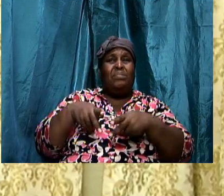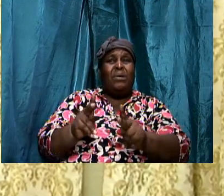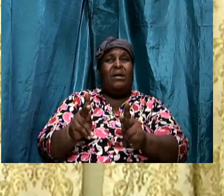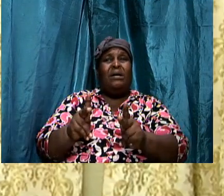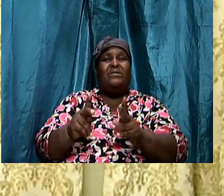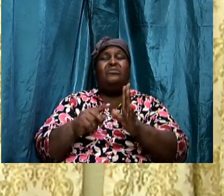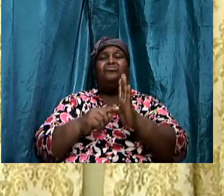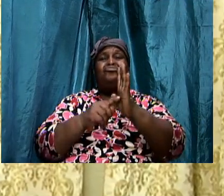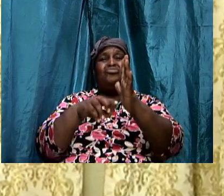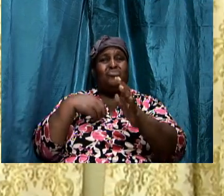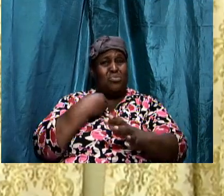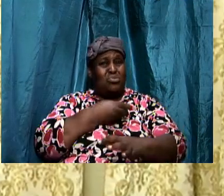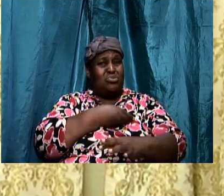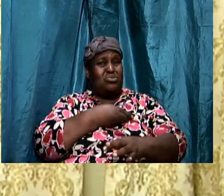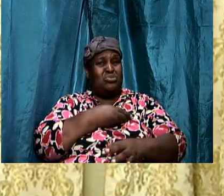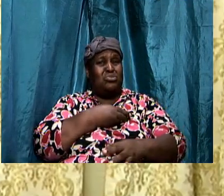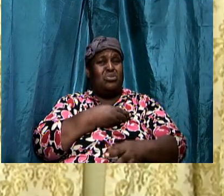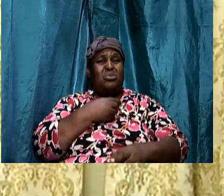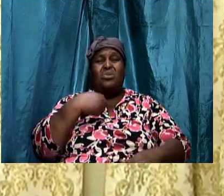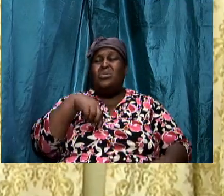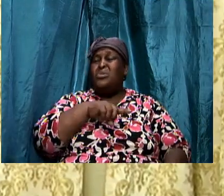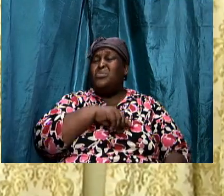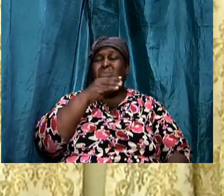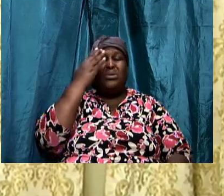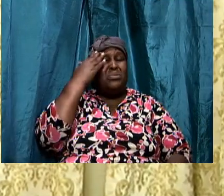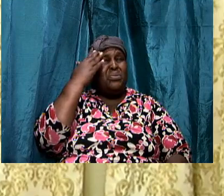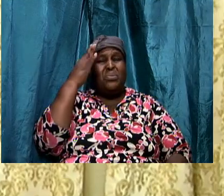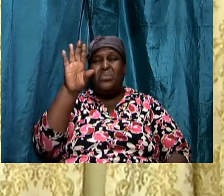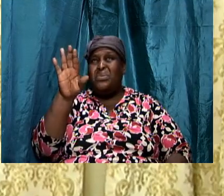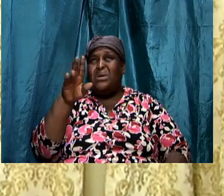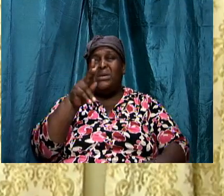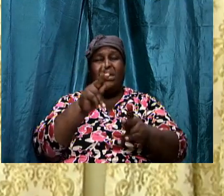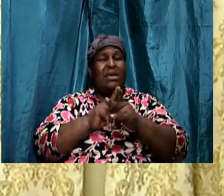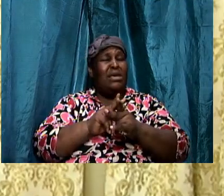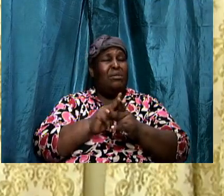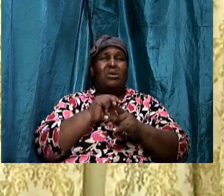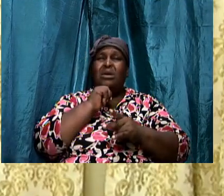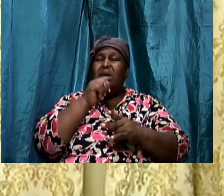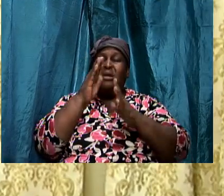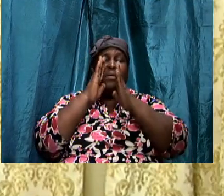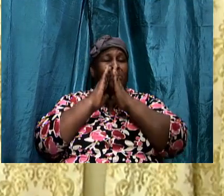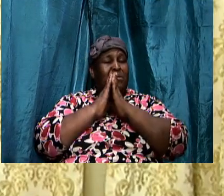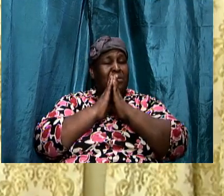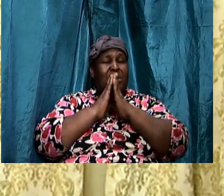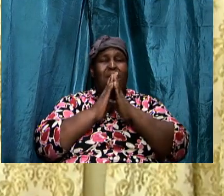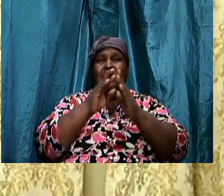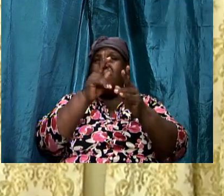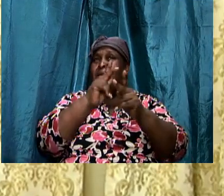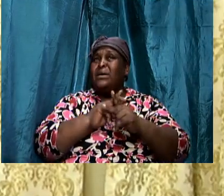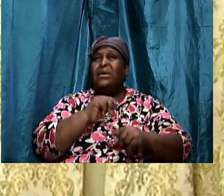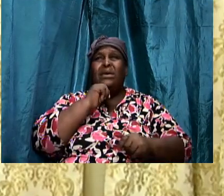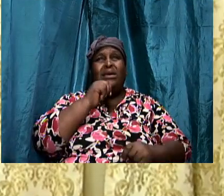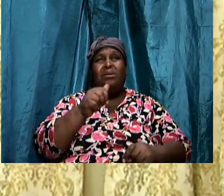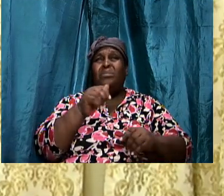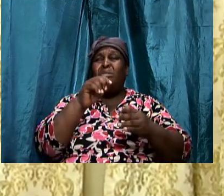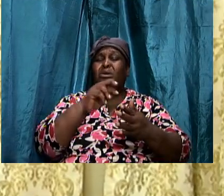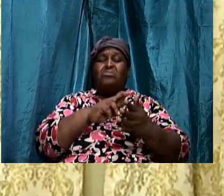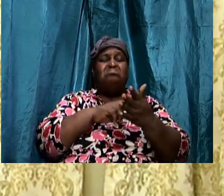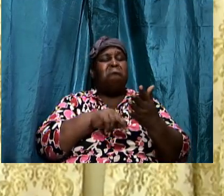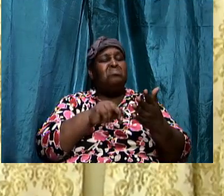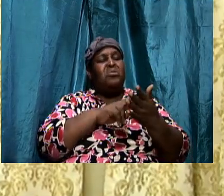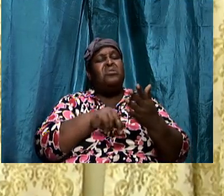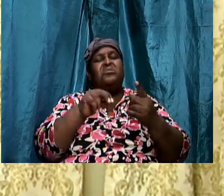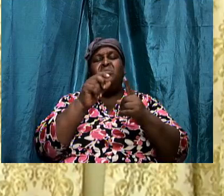don't know and we just keep not praying keep not reading the word but we still come church